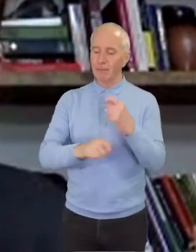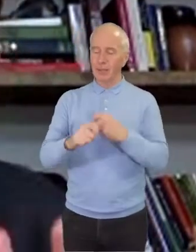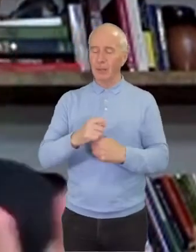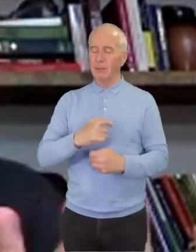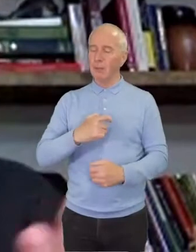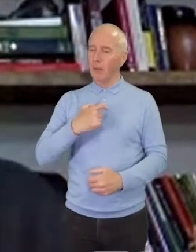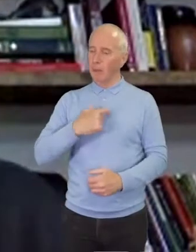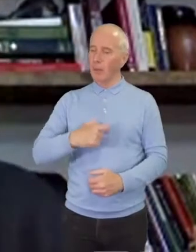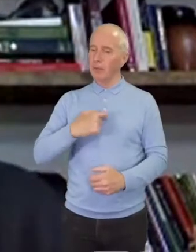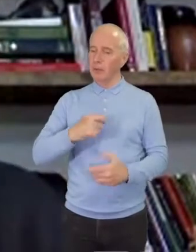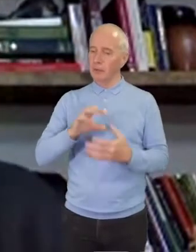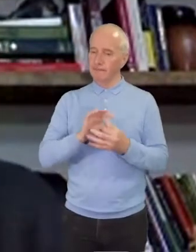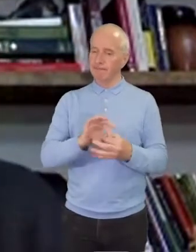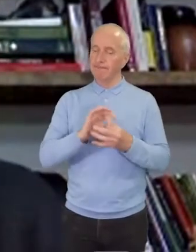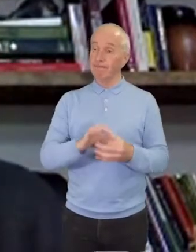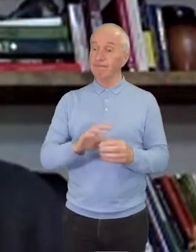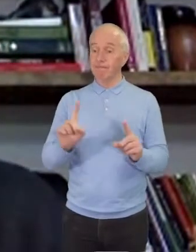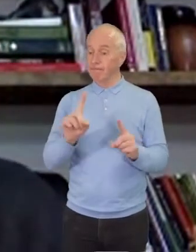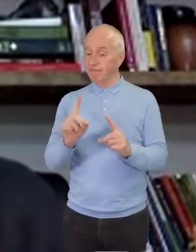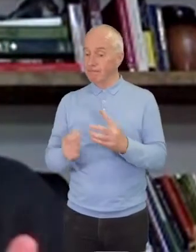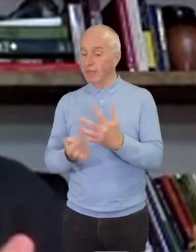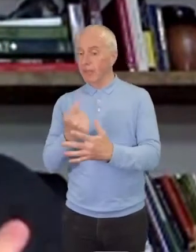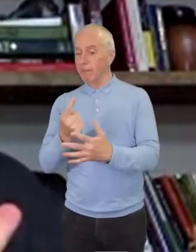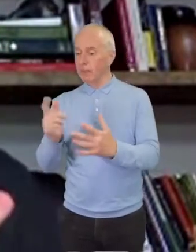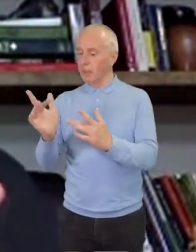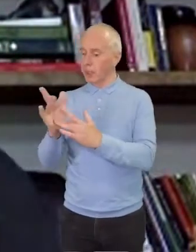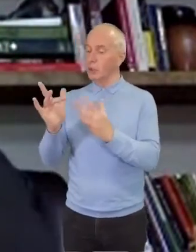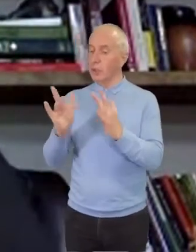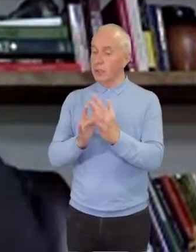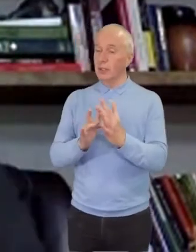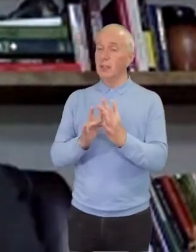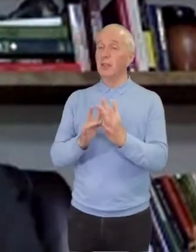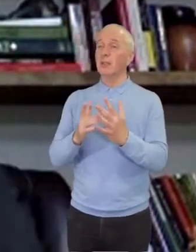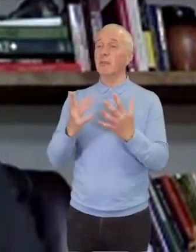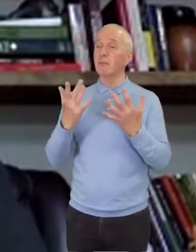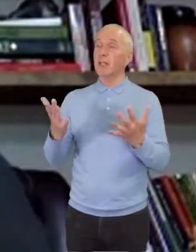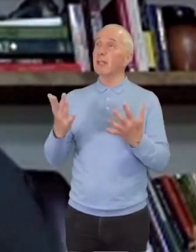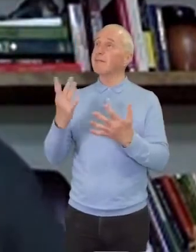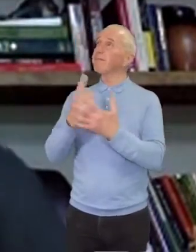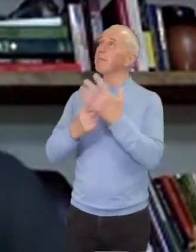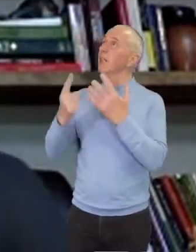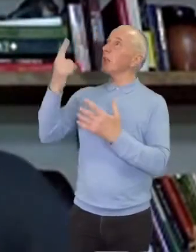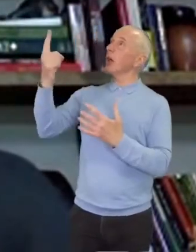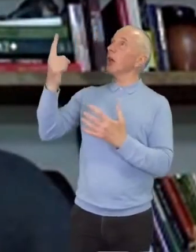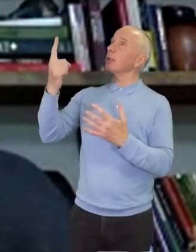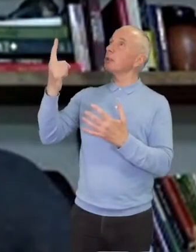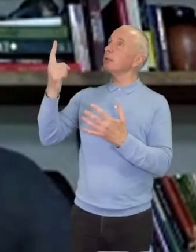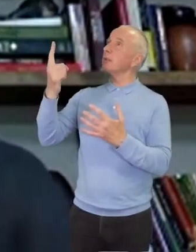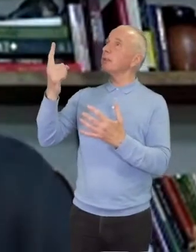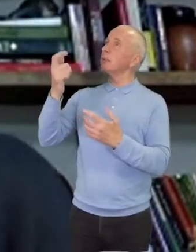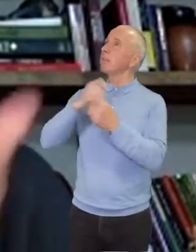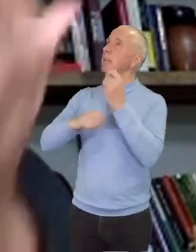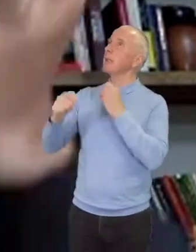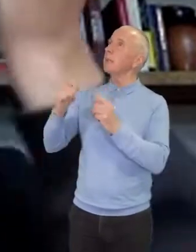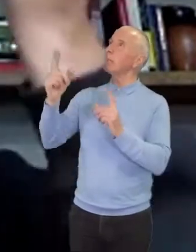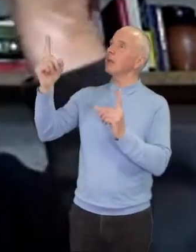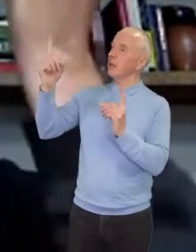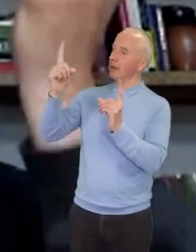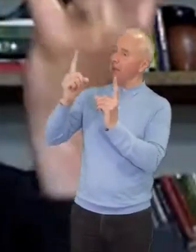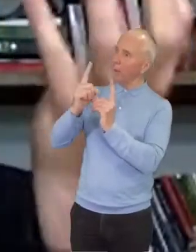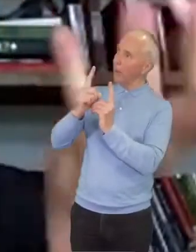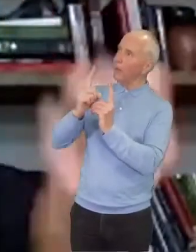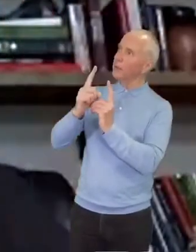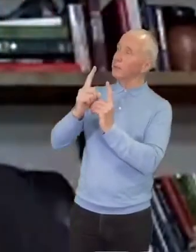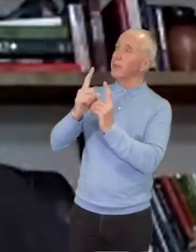something about what happens in Jesus that is all about a God who becomes proximate, a God who